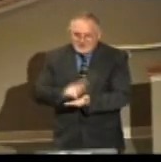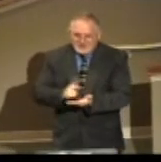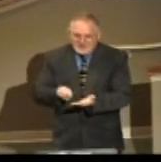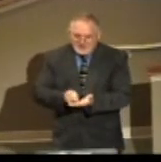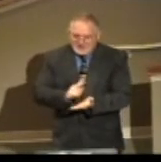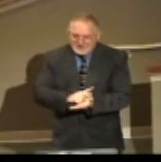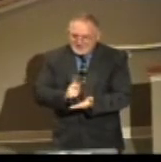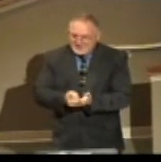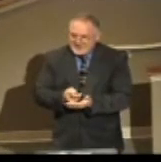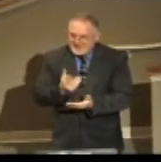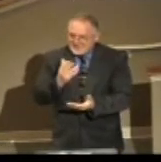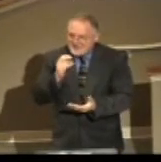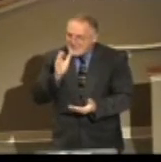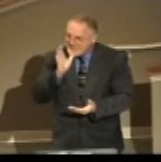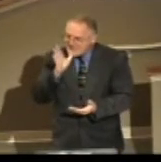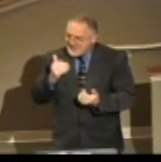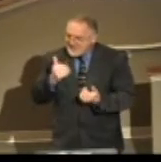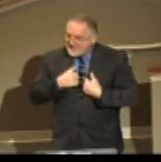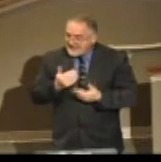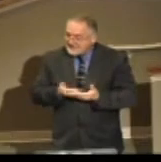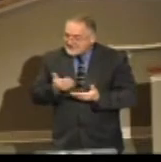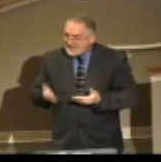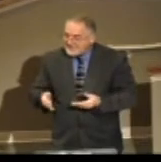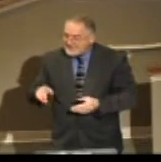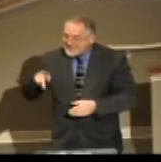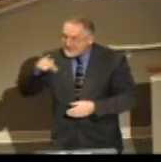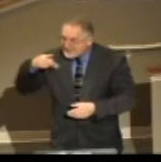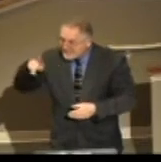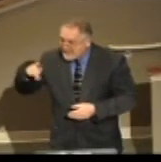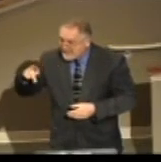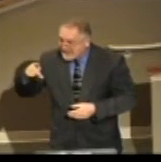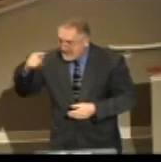something pink in there that I thought was icing.